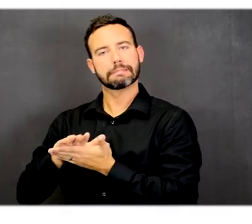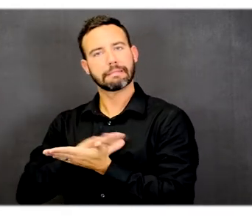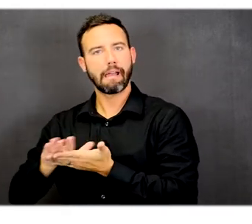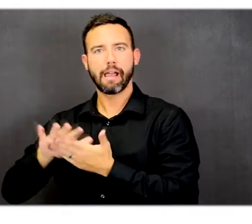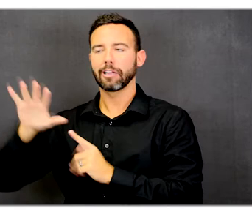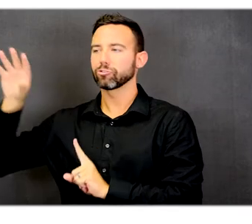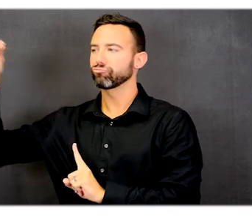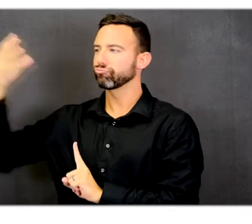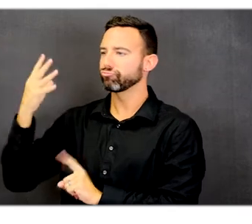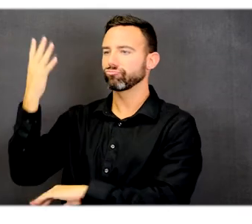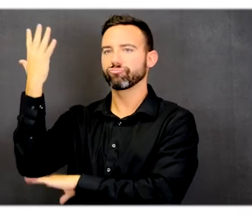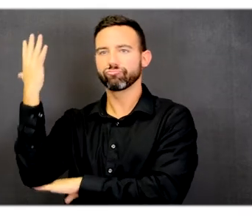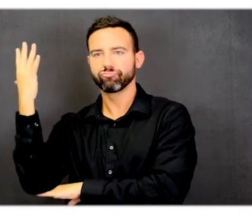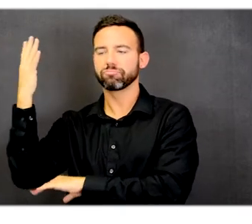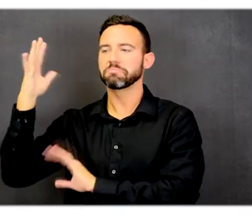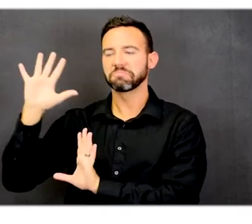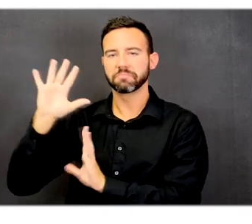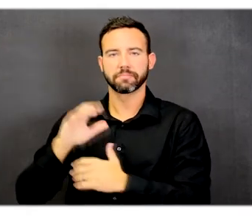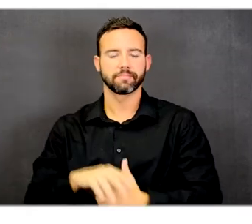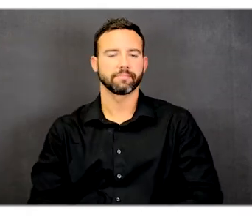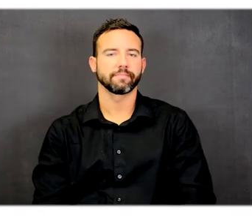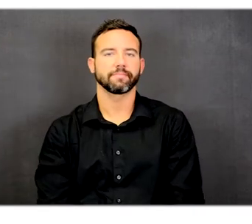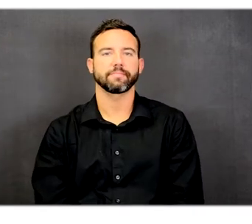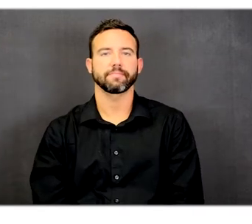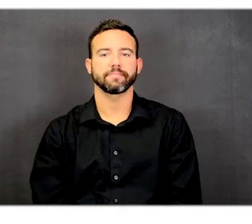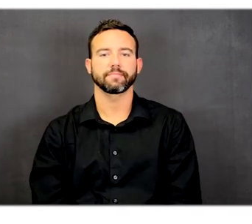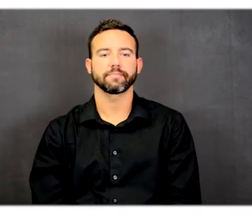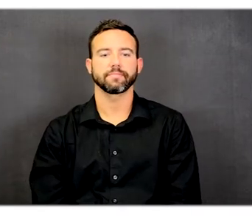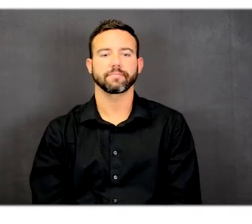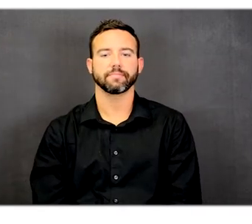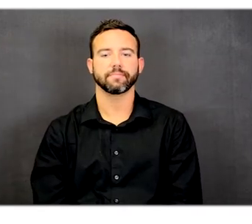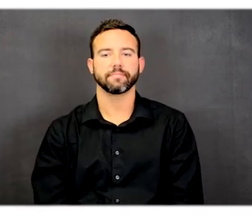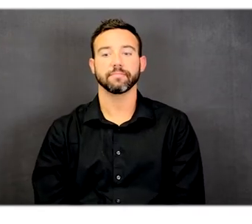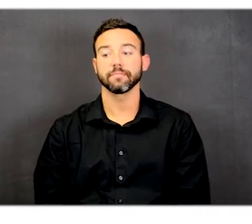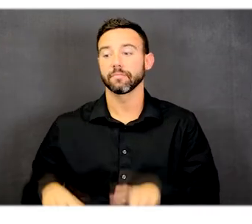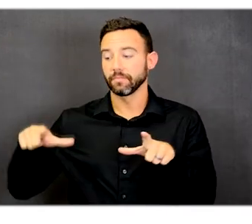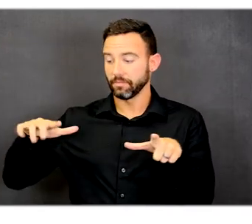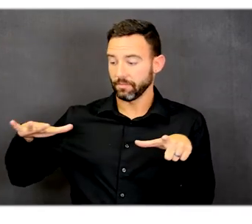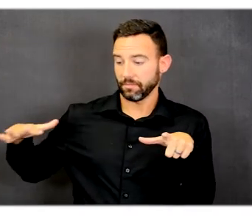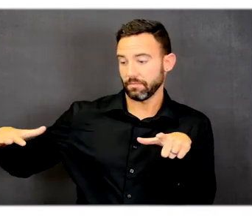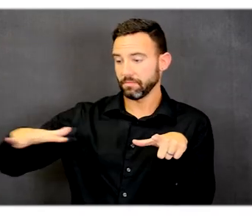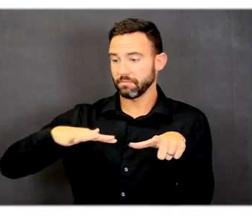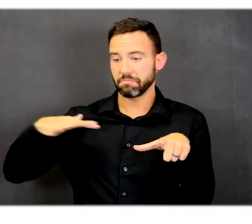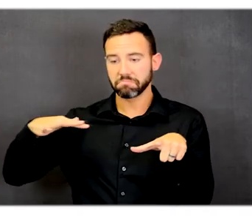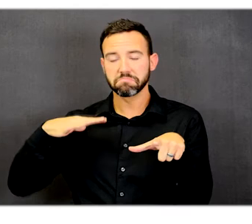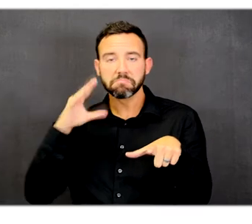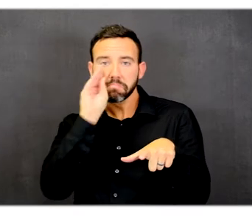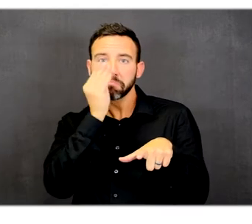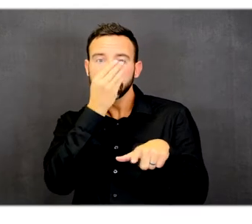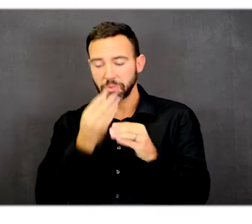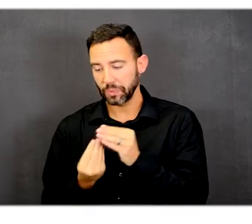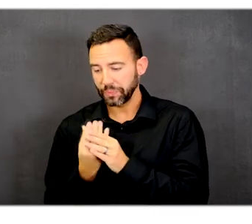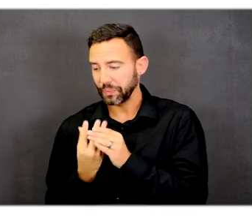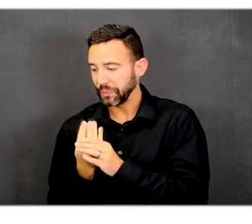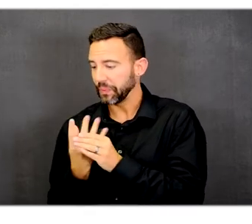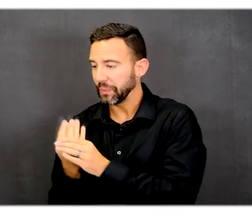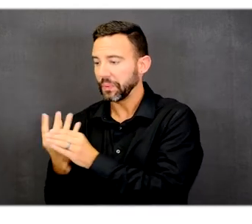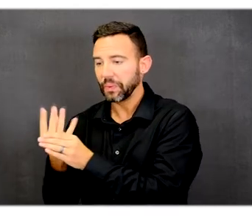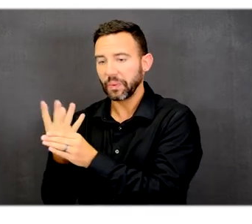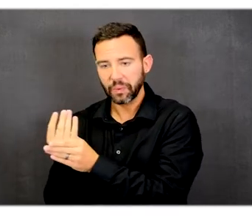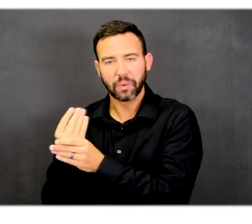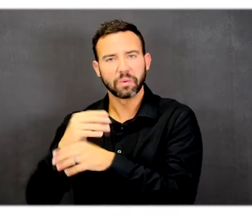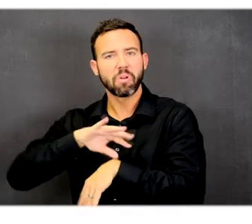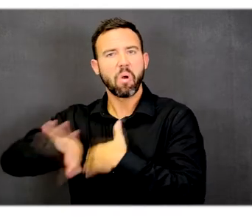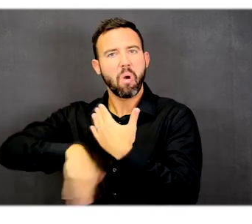over the top of it. The exterior of it is designed to have planting beds so it is a very natural